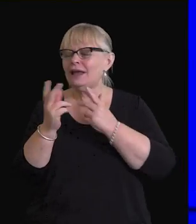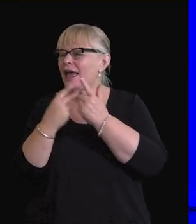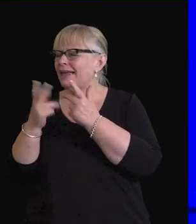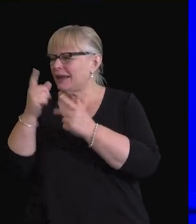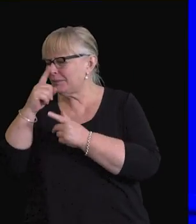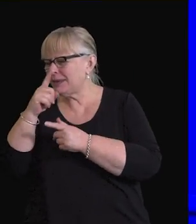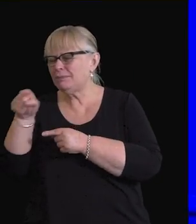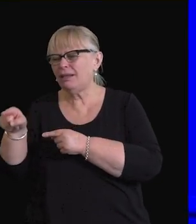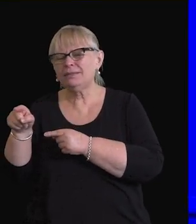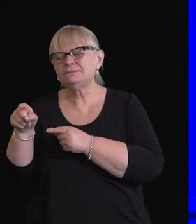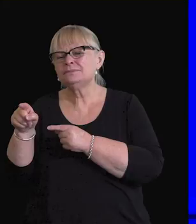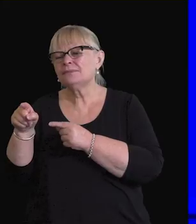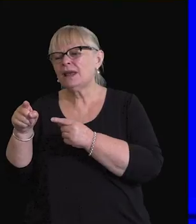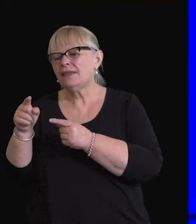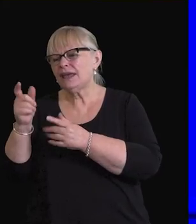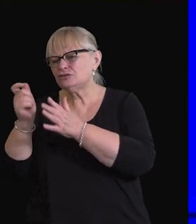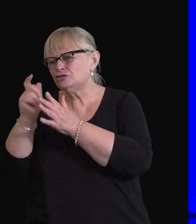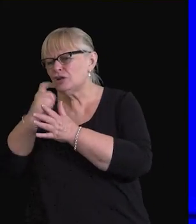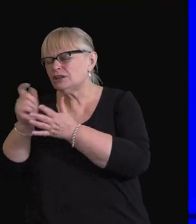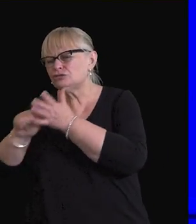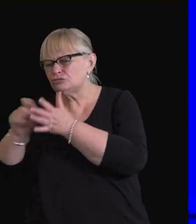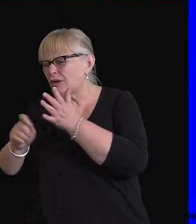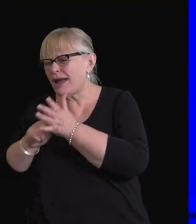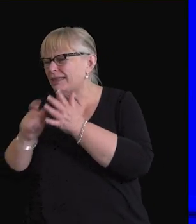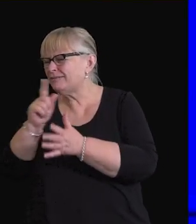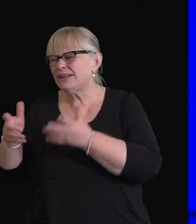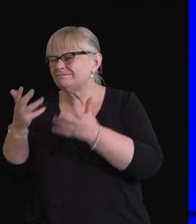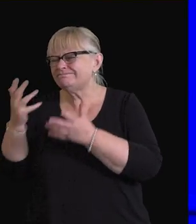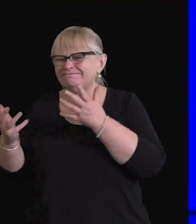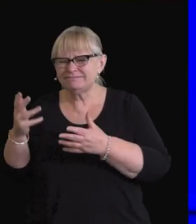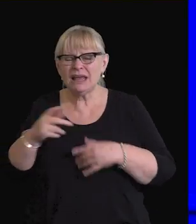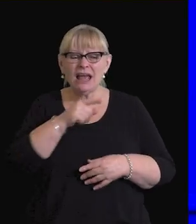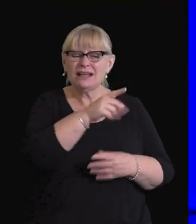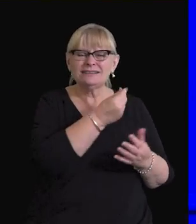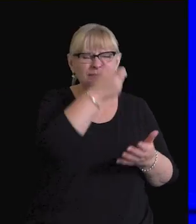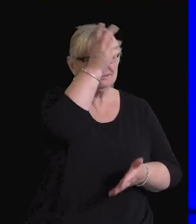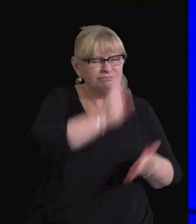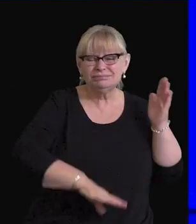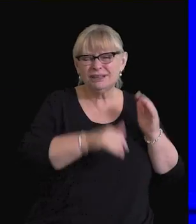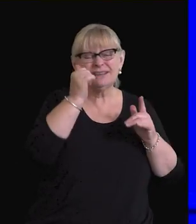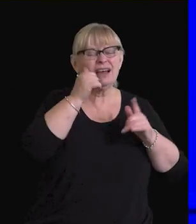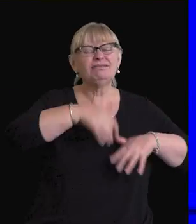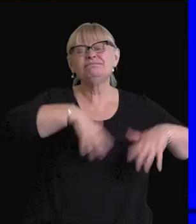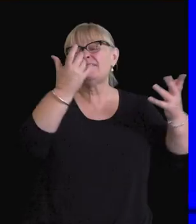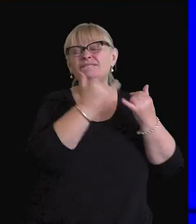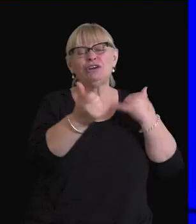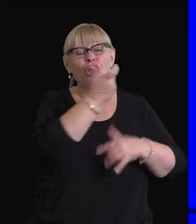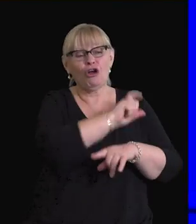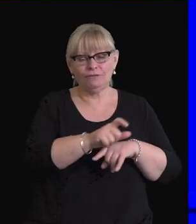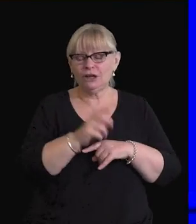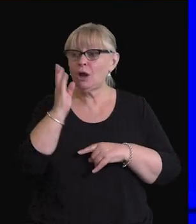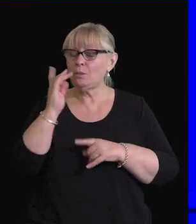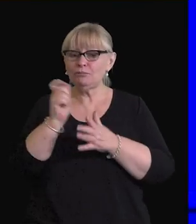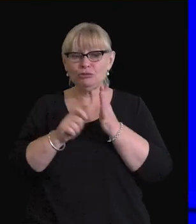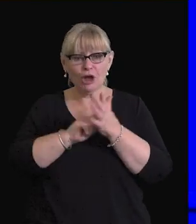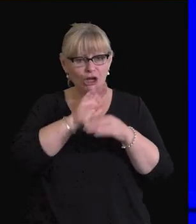face with self-doubt when they try to write. I'm going to explore how that plays out in two domains. When we write about